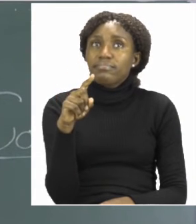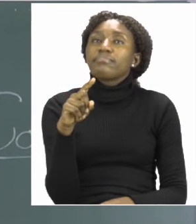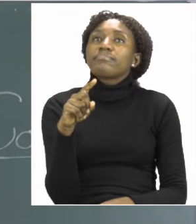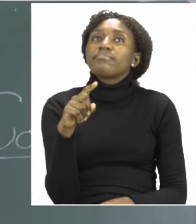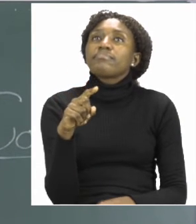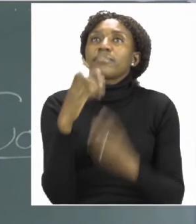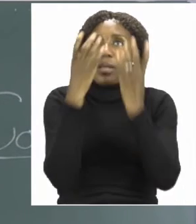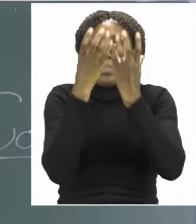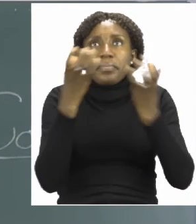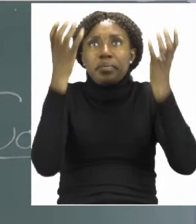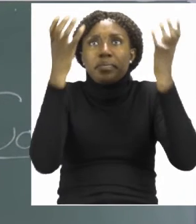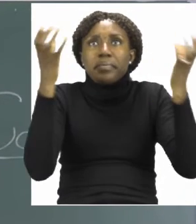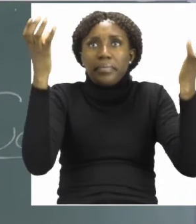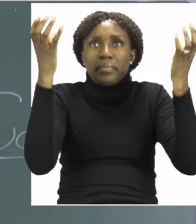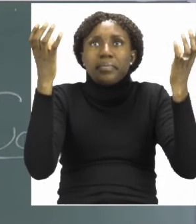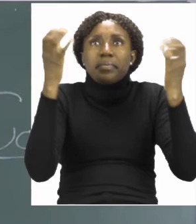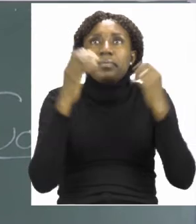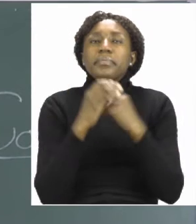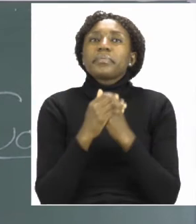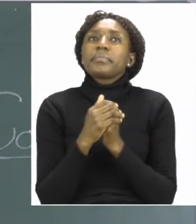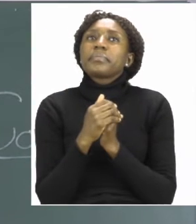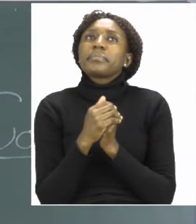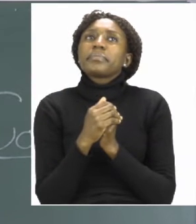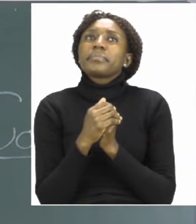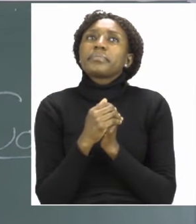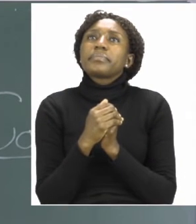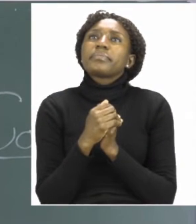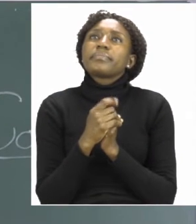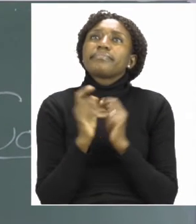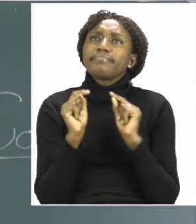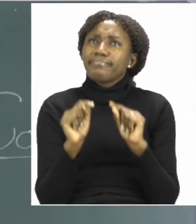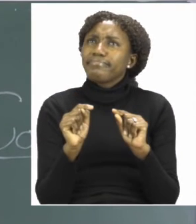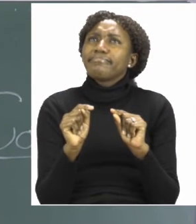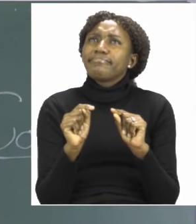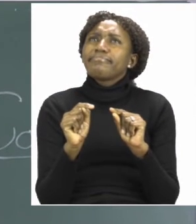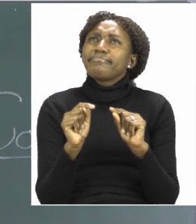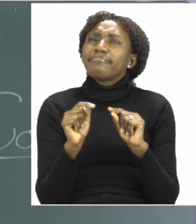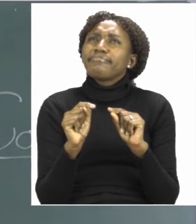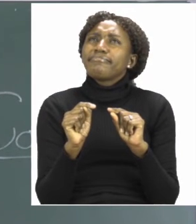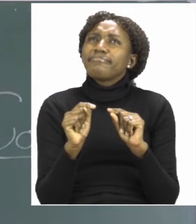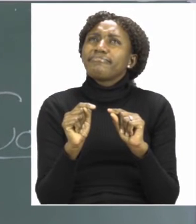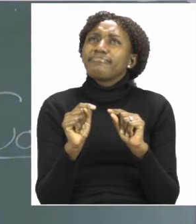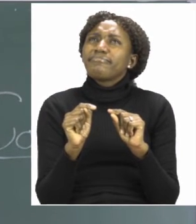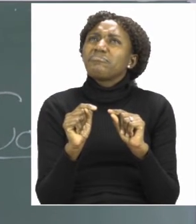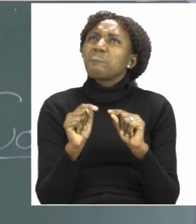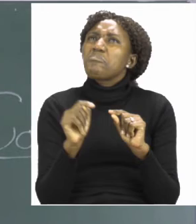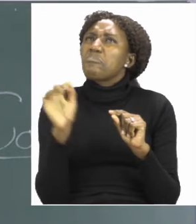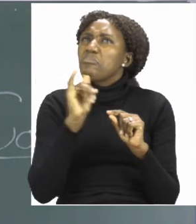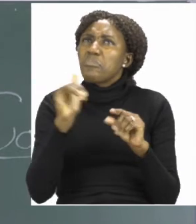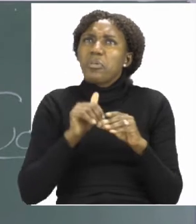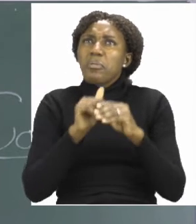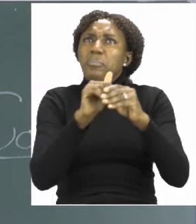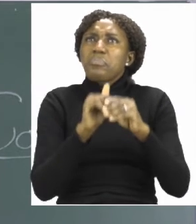of the clouds. Now I want to know what transport item